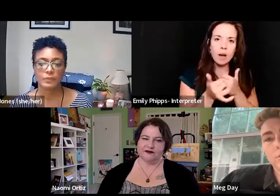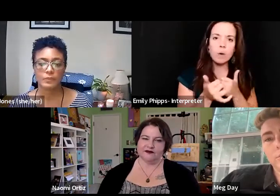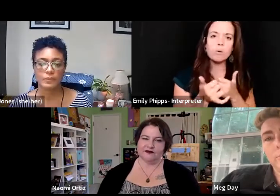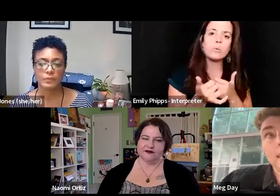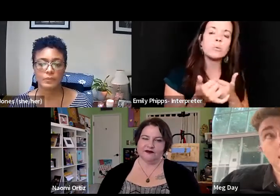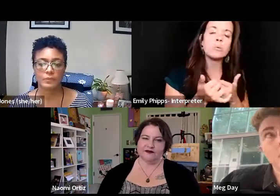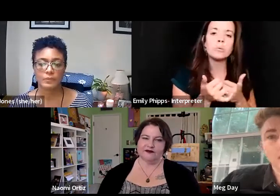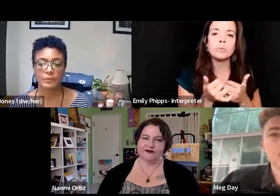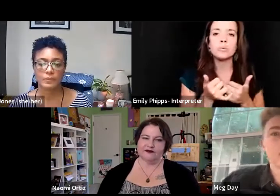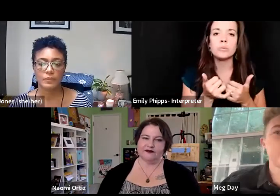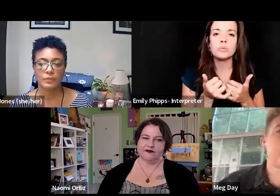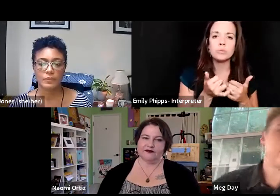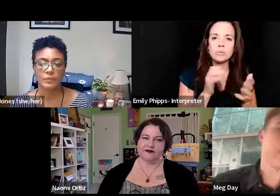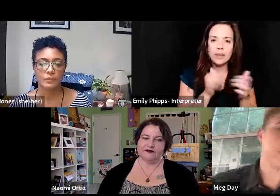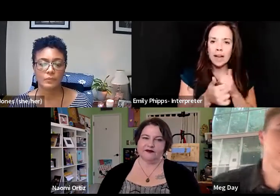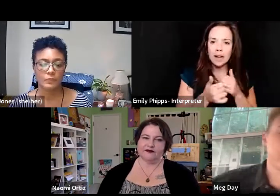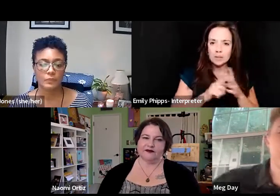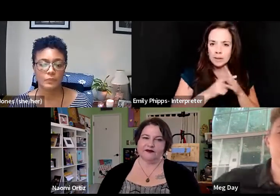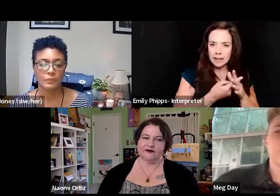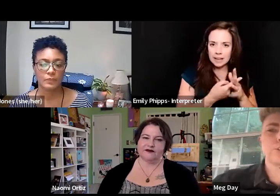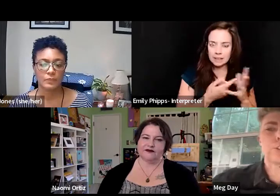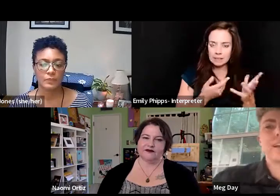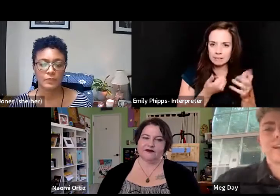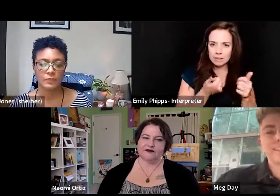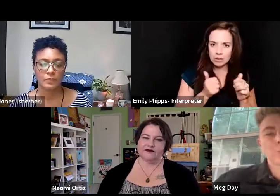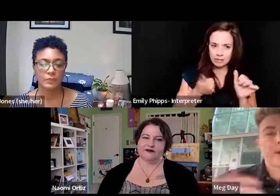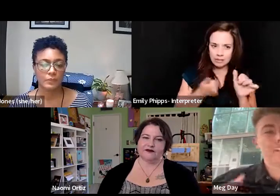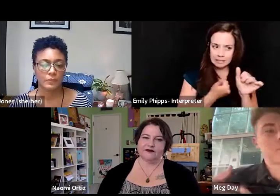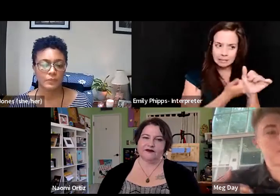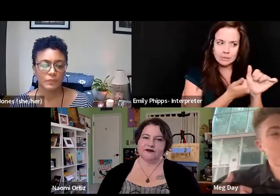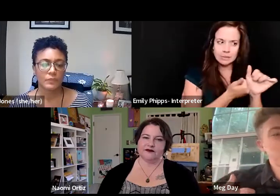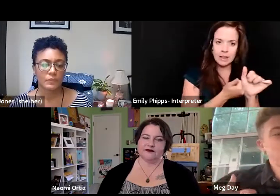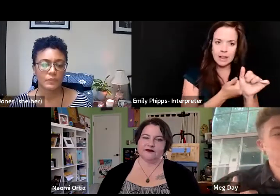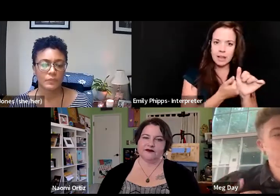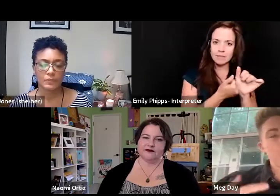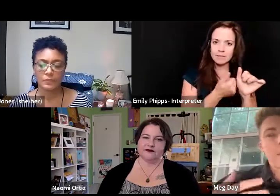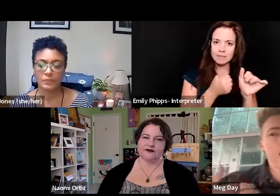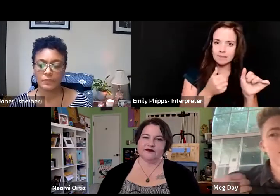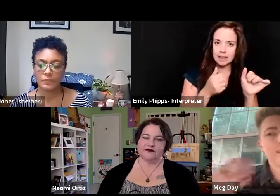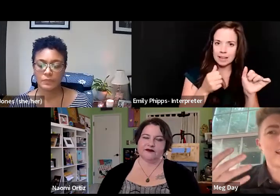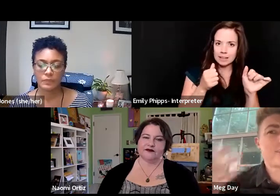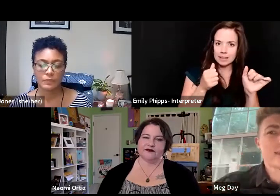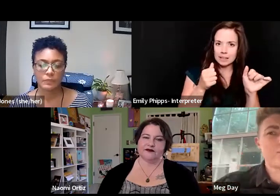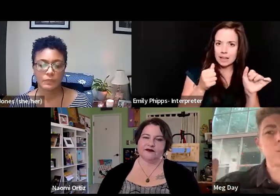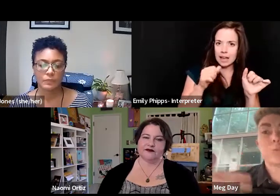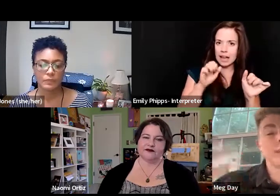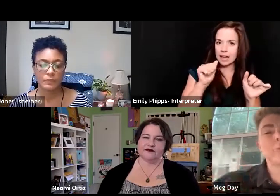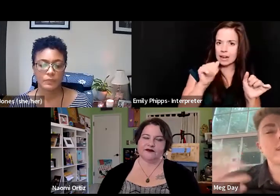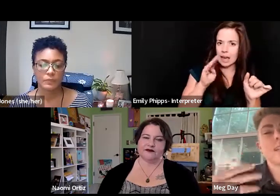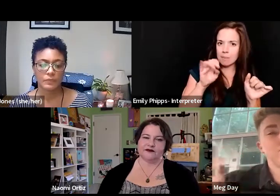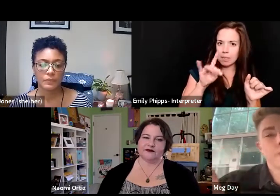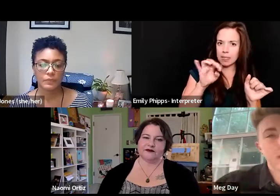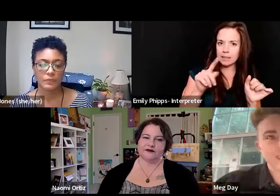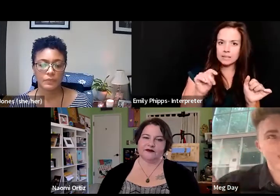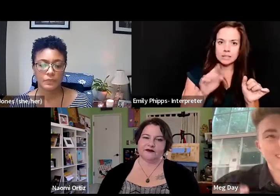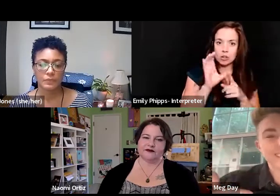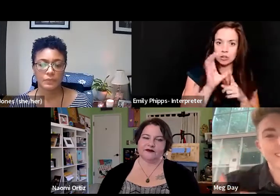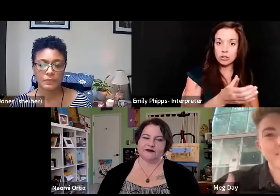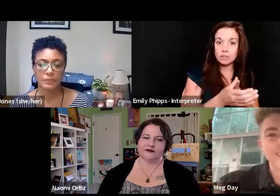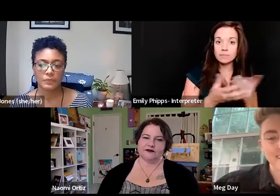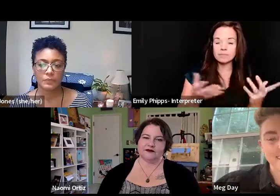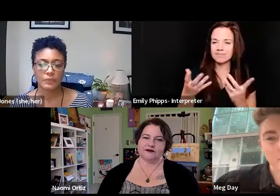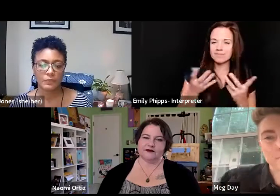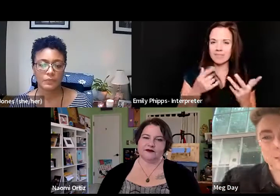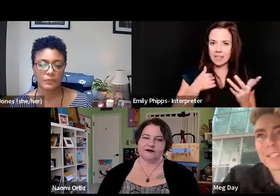begin making up for the effect of an ableist culture. It's a way to make us like them, which reiterates a false binary